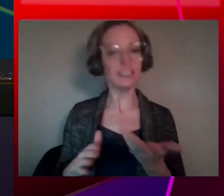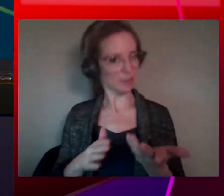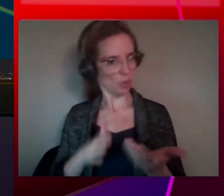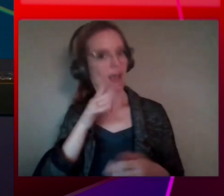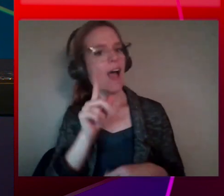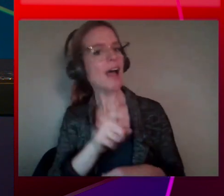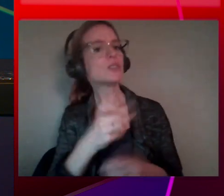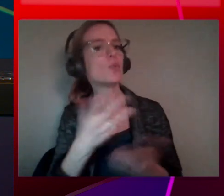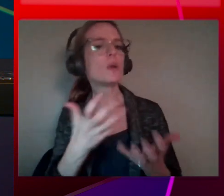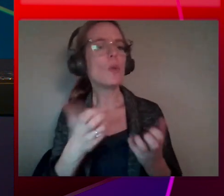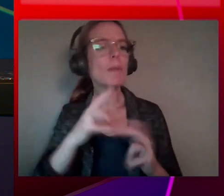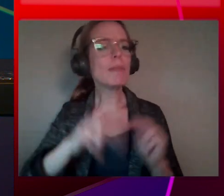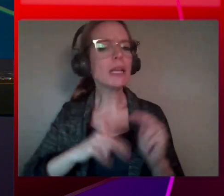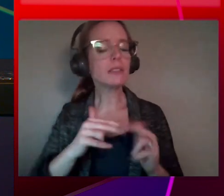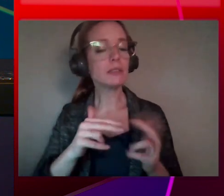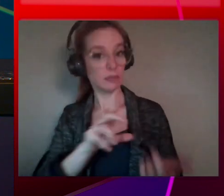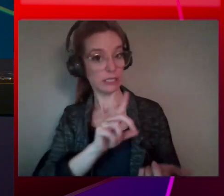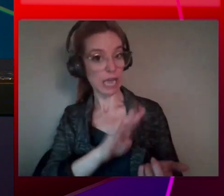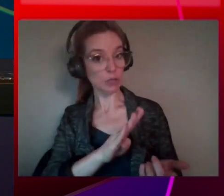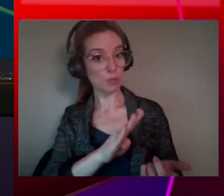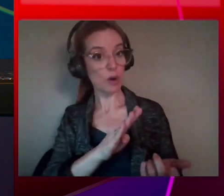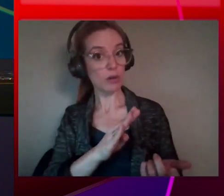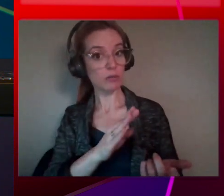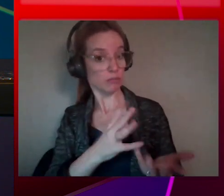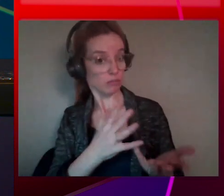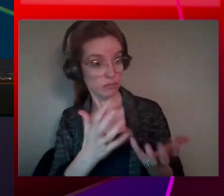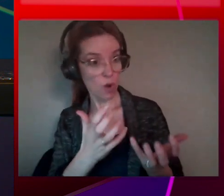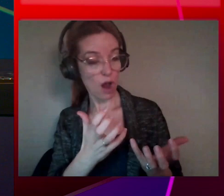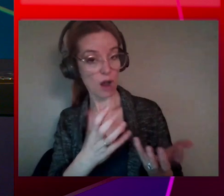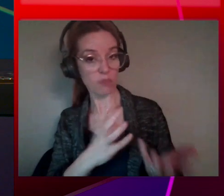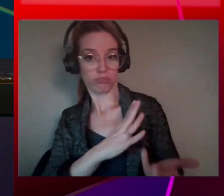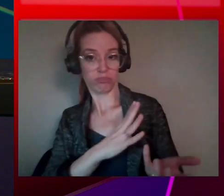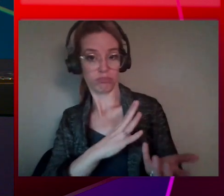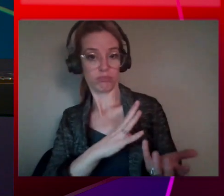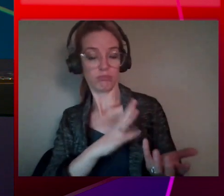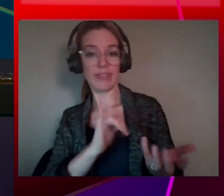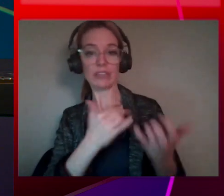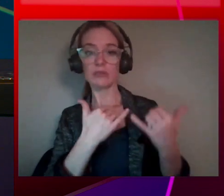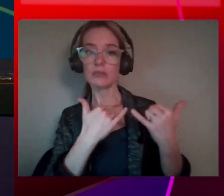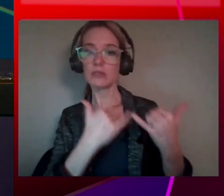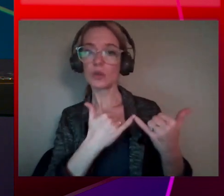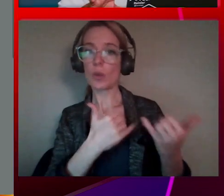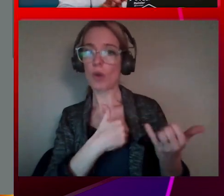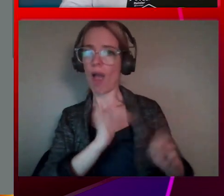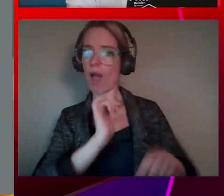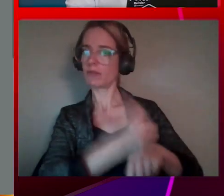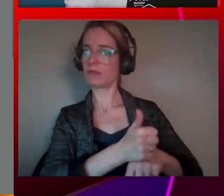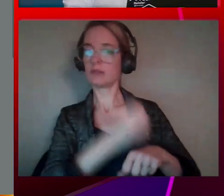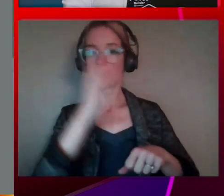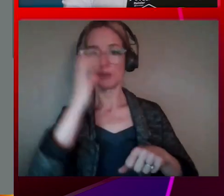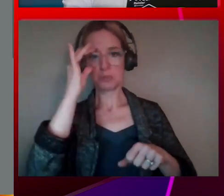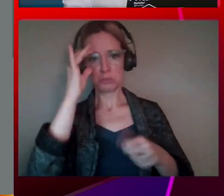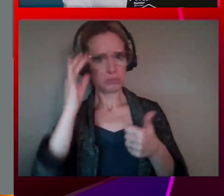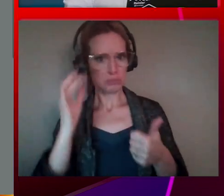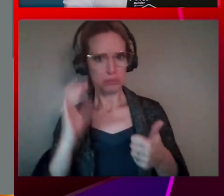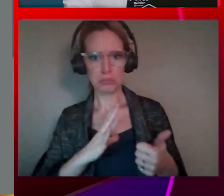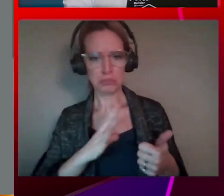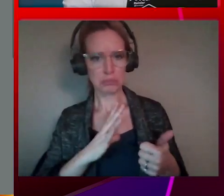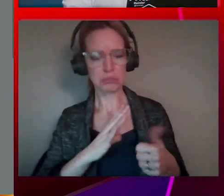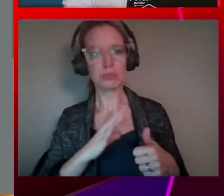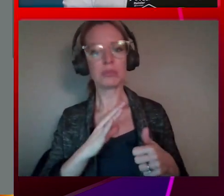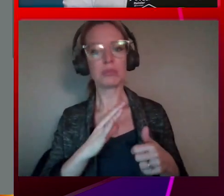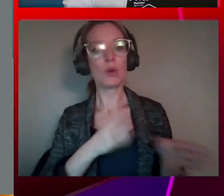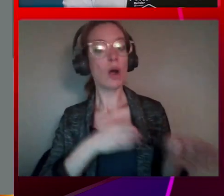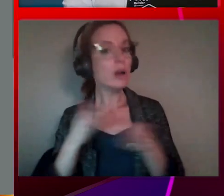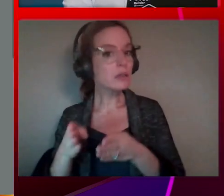a dashboard? And that's okay. Like, that's your existing path. And maybe that's all you want to do in this particular analysis. Or you want to build